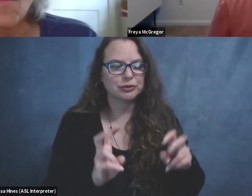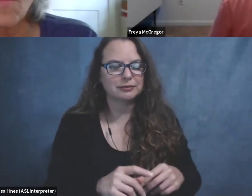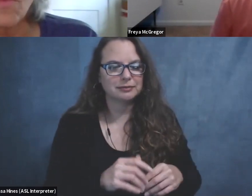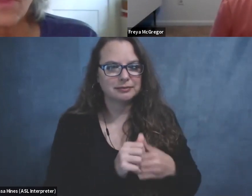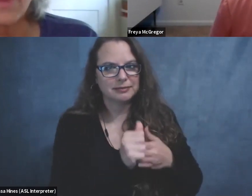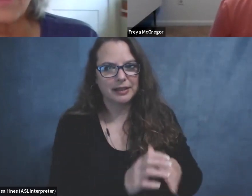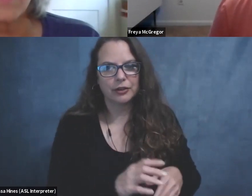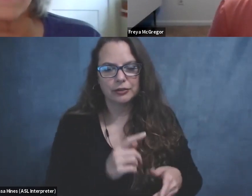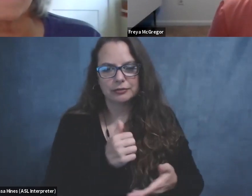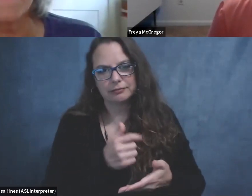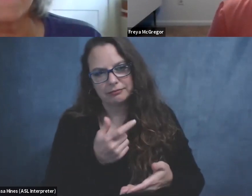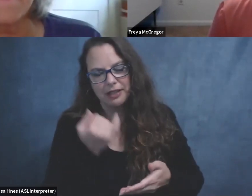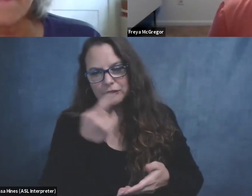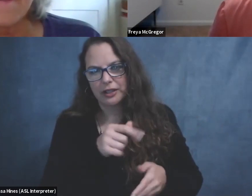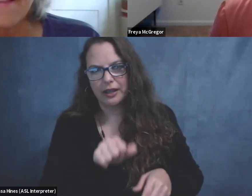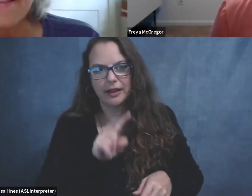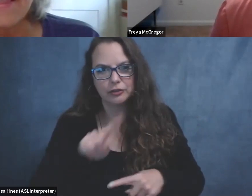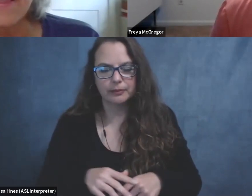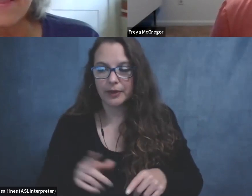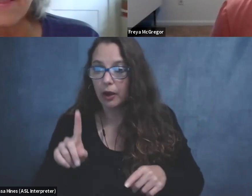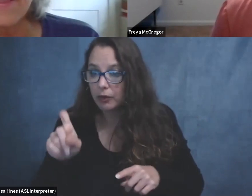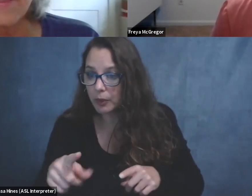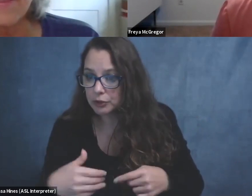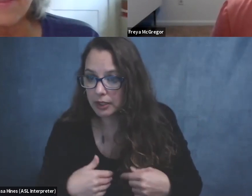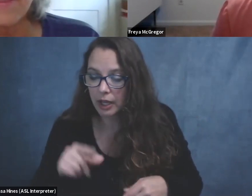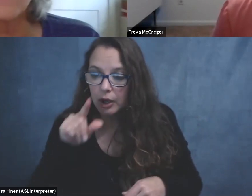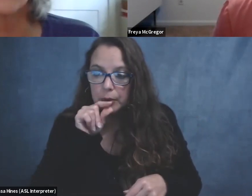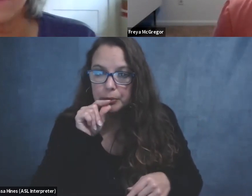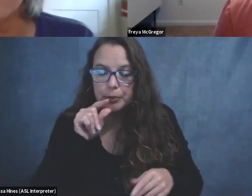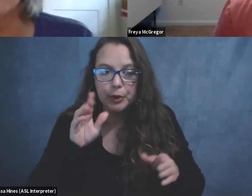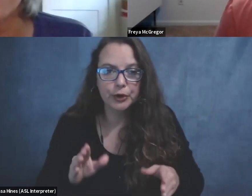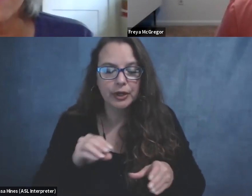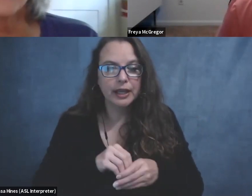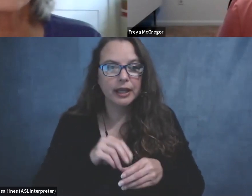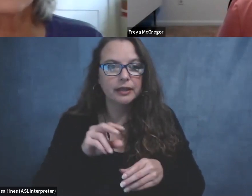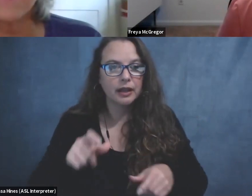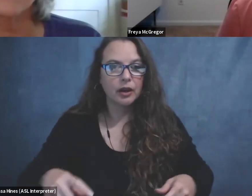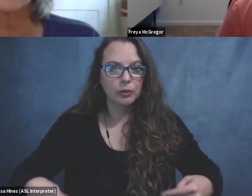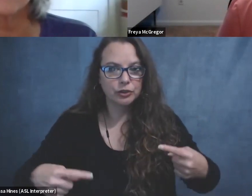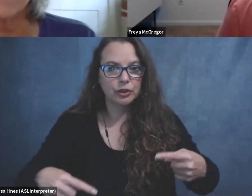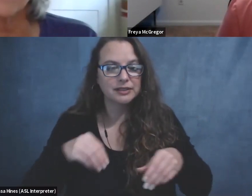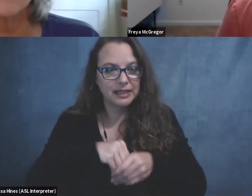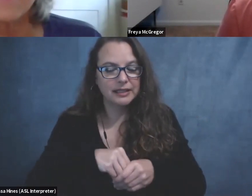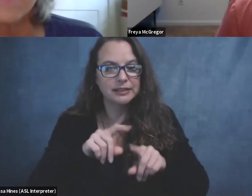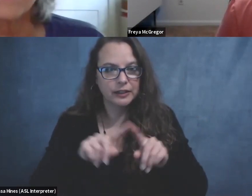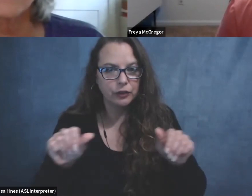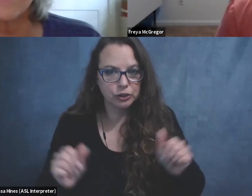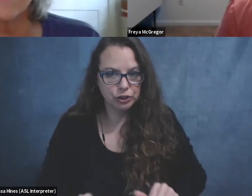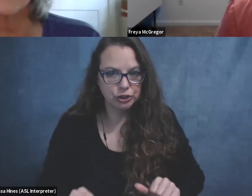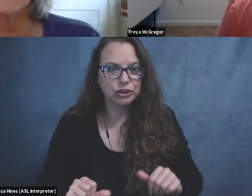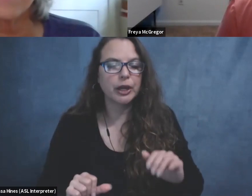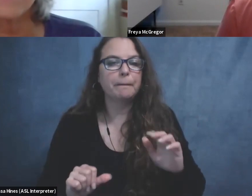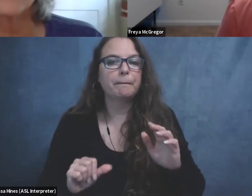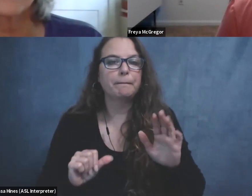well, here's a question. A birder in a wheelchair is a different shape from a birder on two legs. Do birds respond